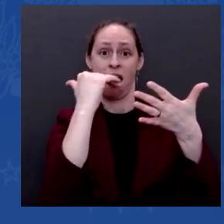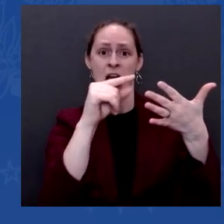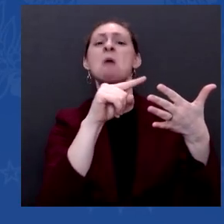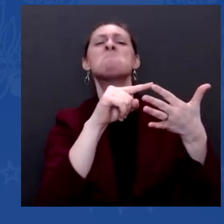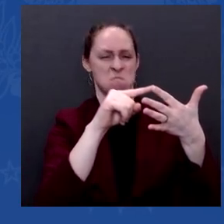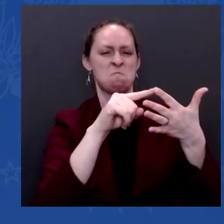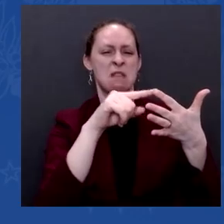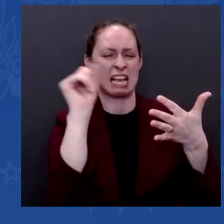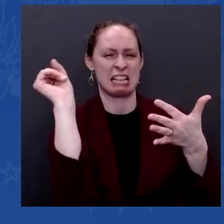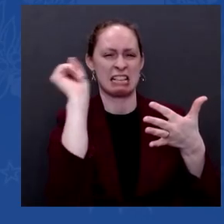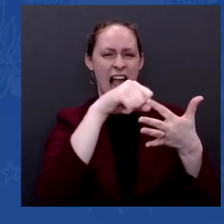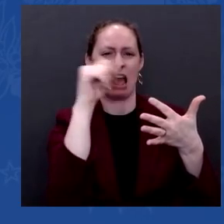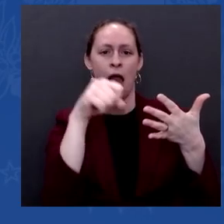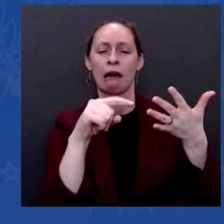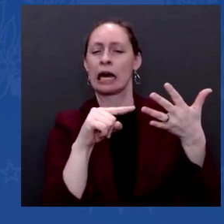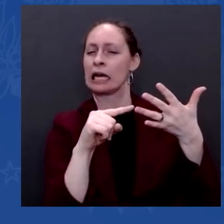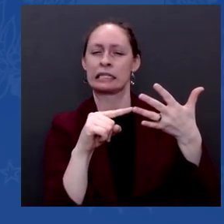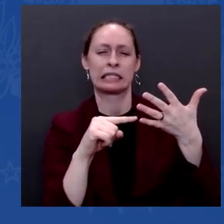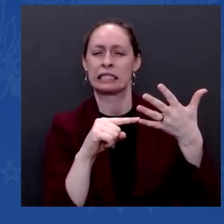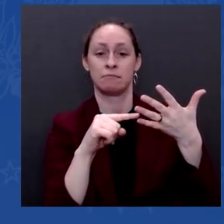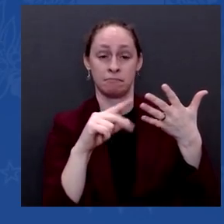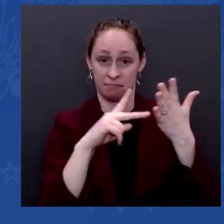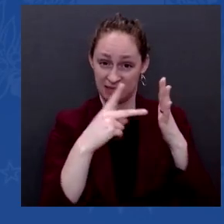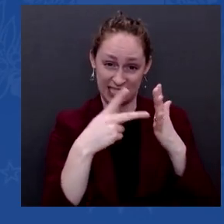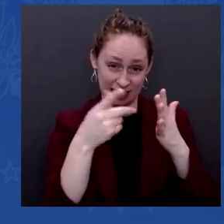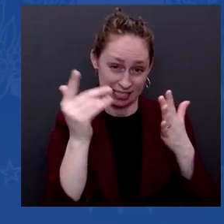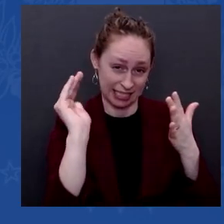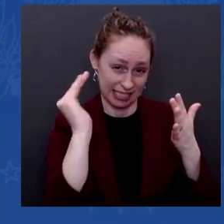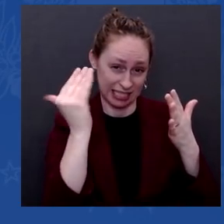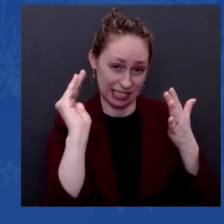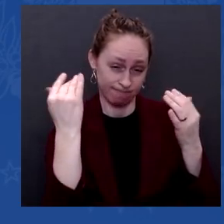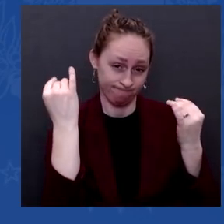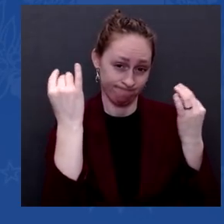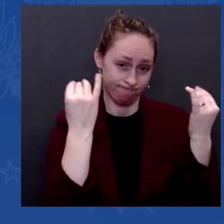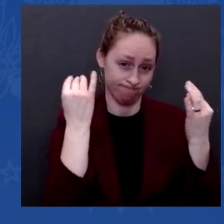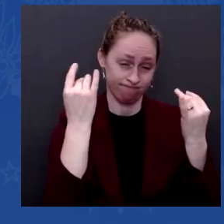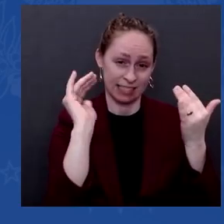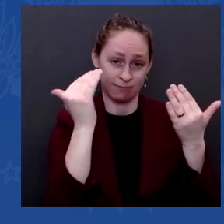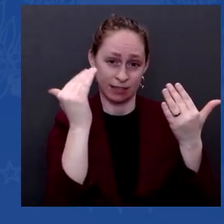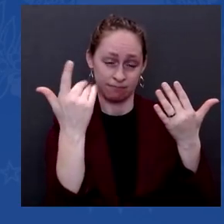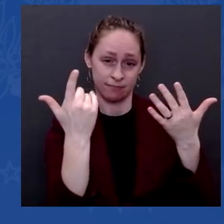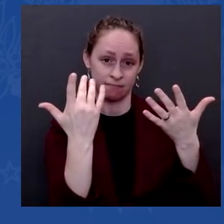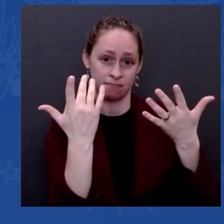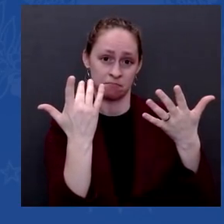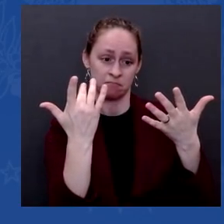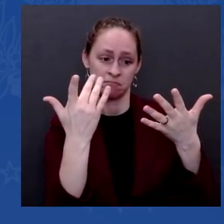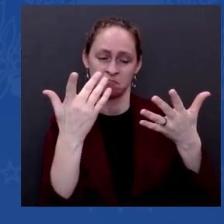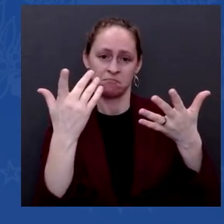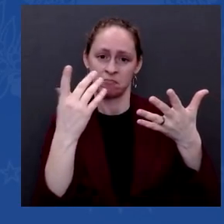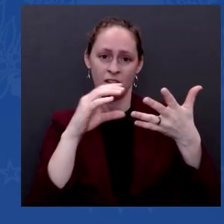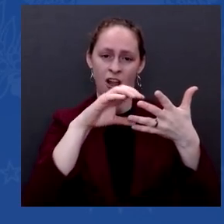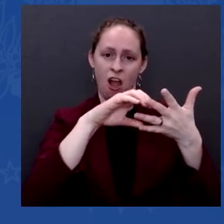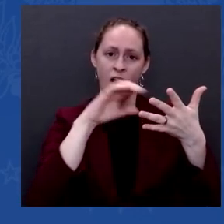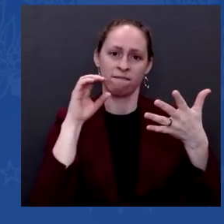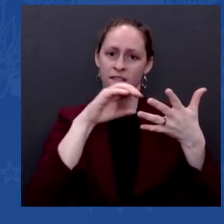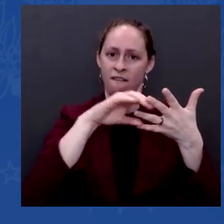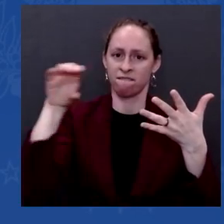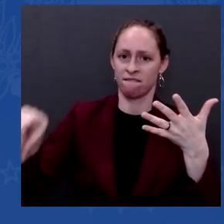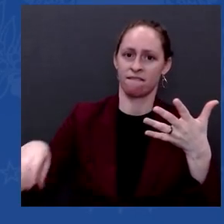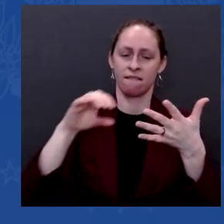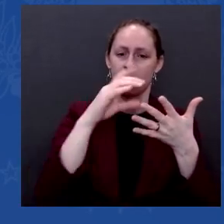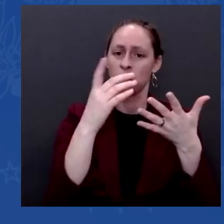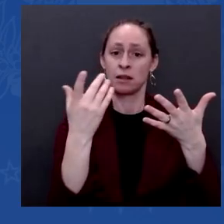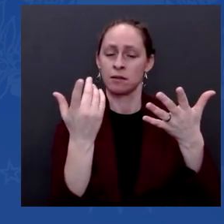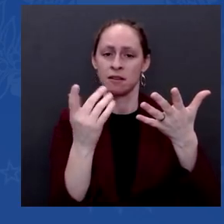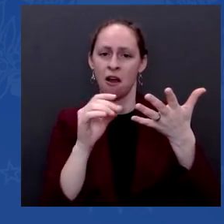individual portions? And then on the pandemic, now that the Supreme Court has blocked the vaccination or test rule for